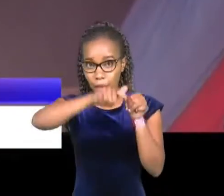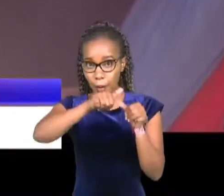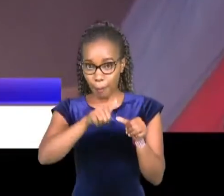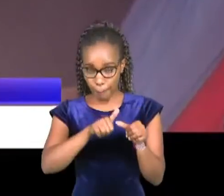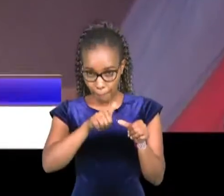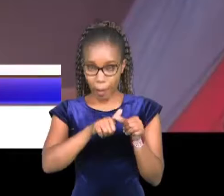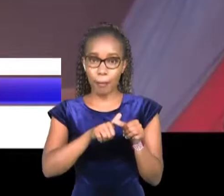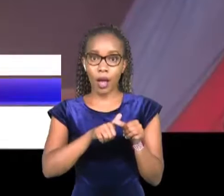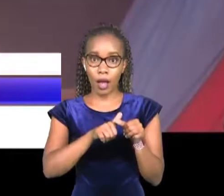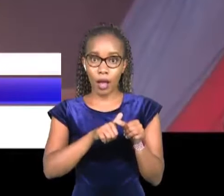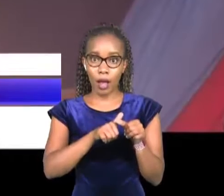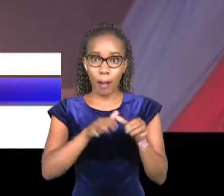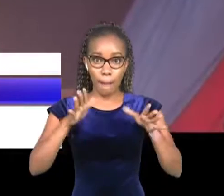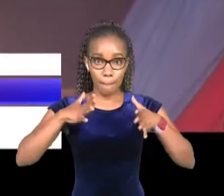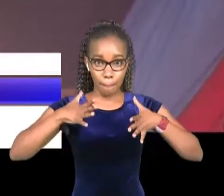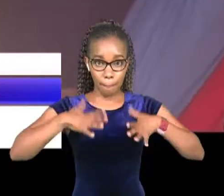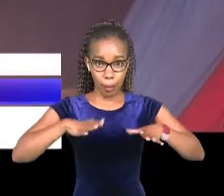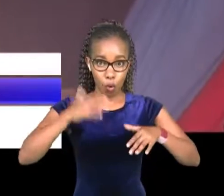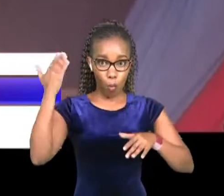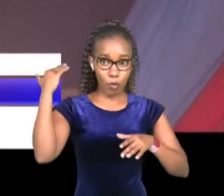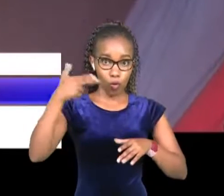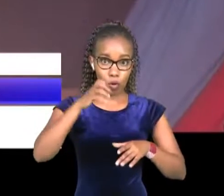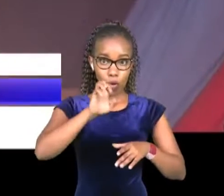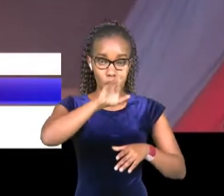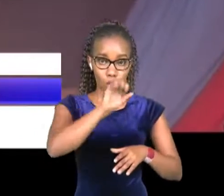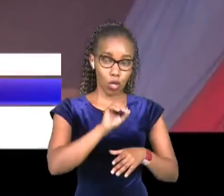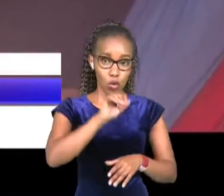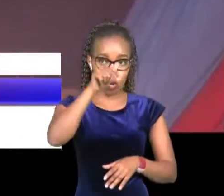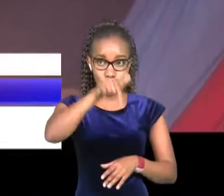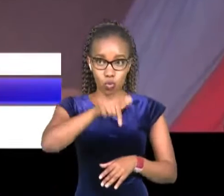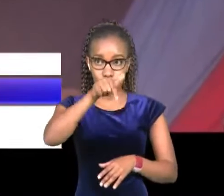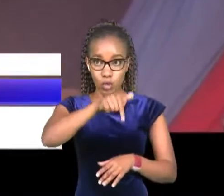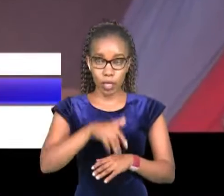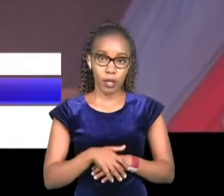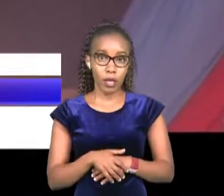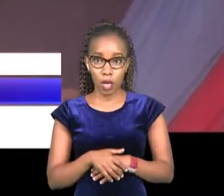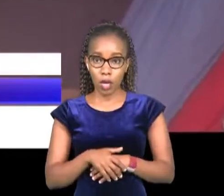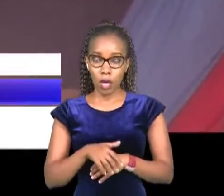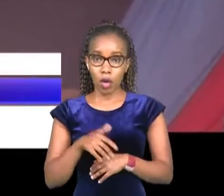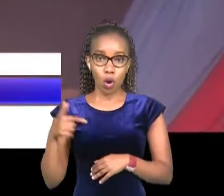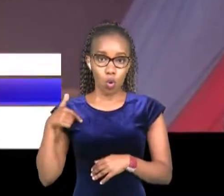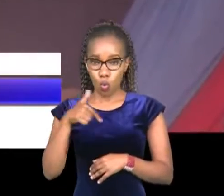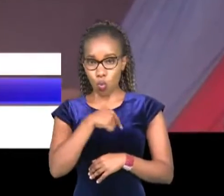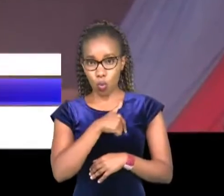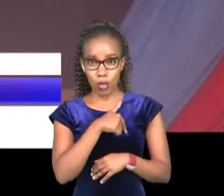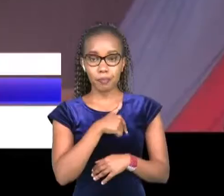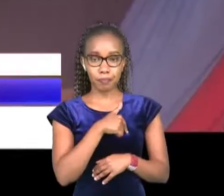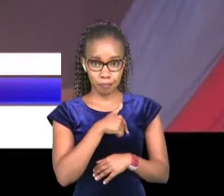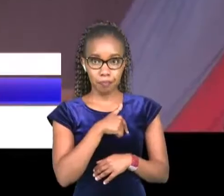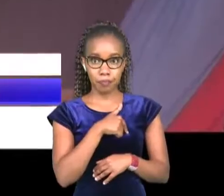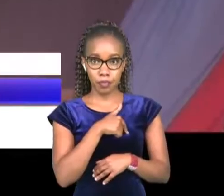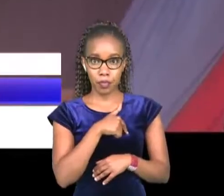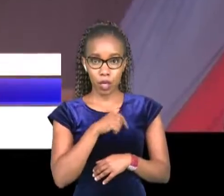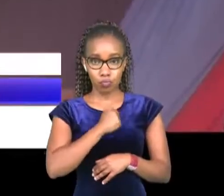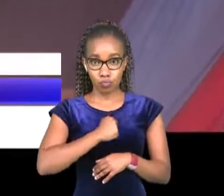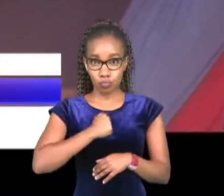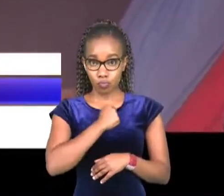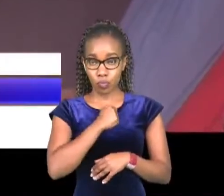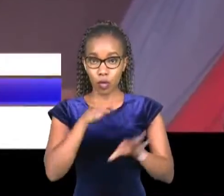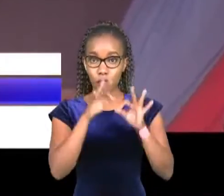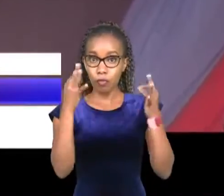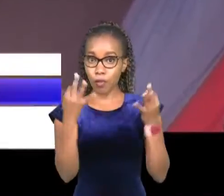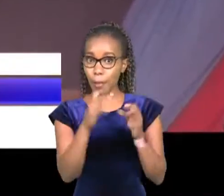heroines we today also wrap our arms around every family that has lost a loved one